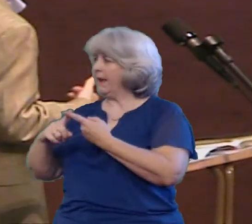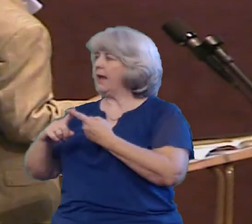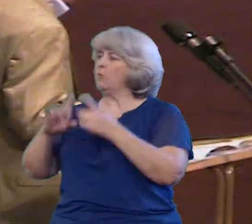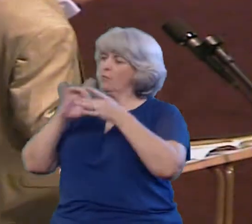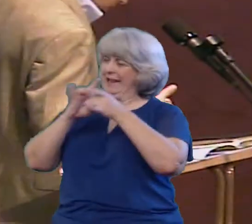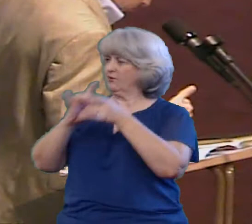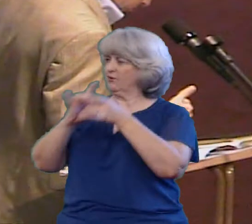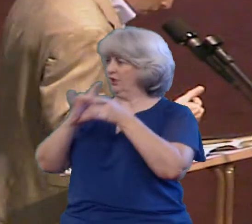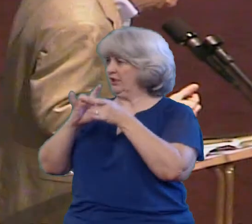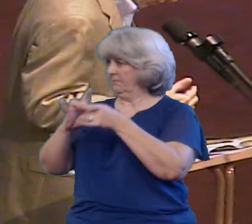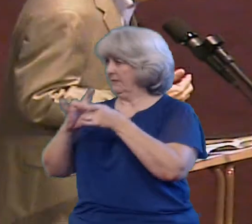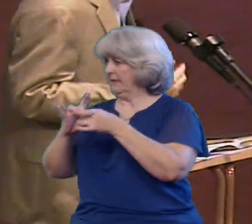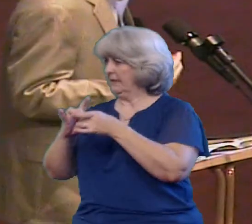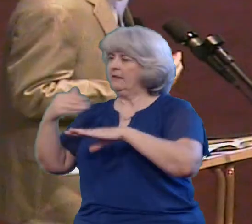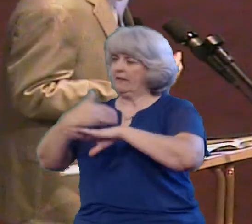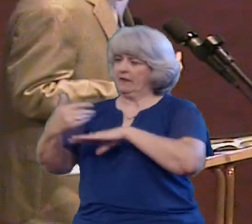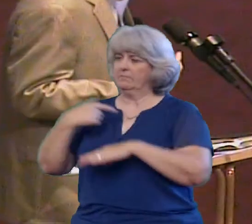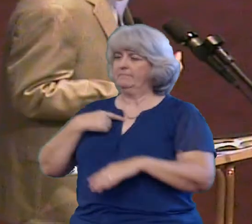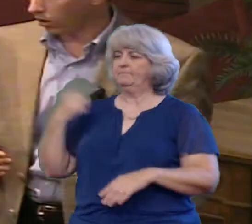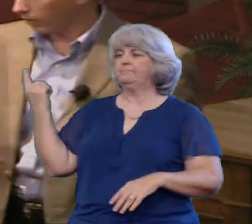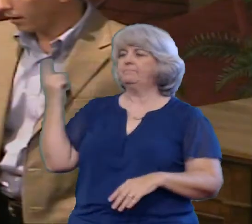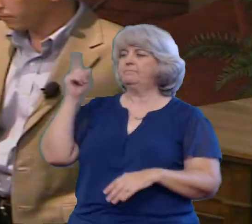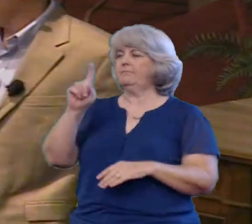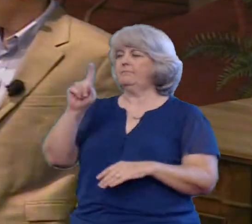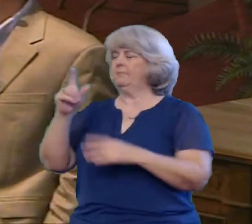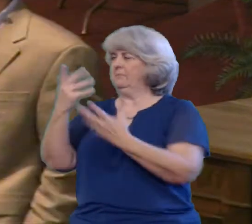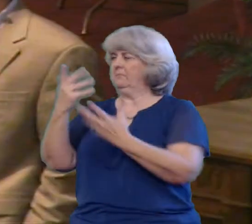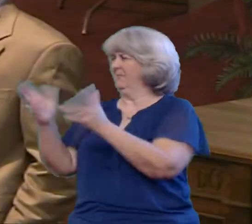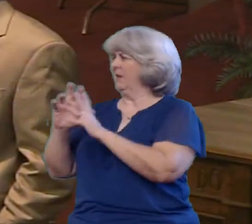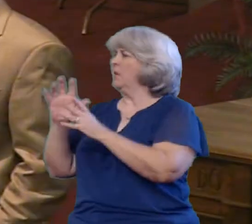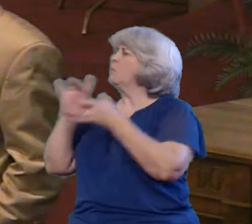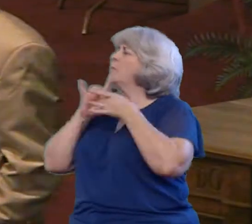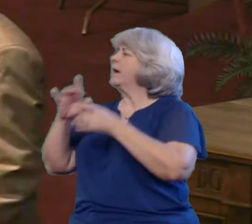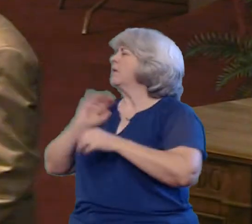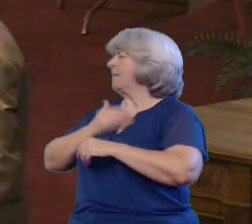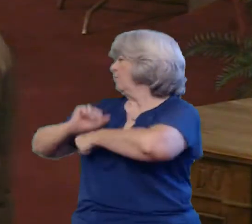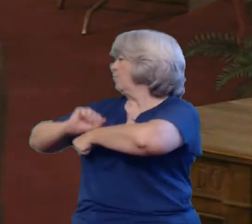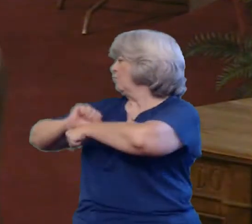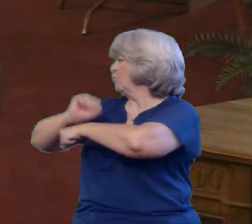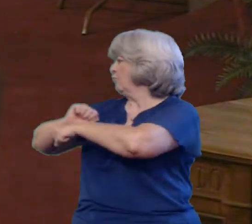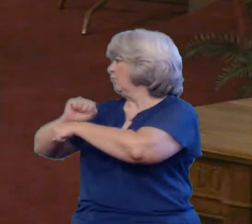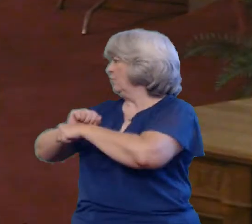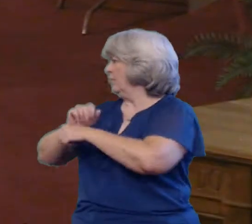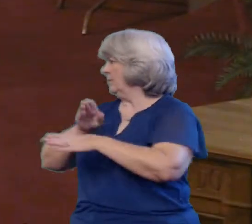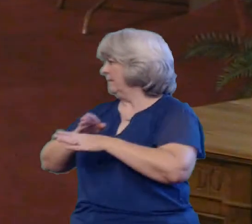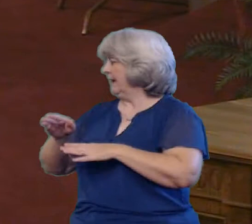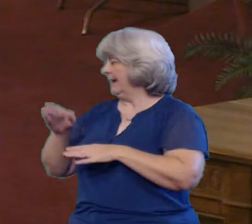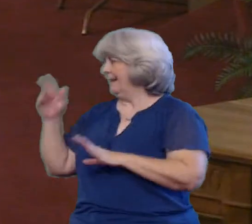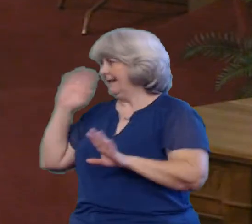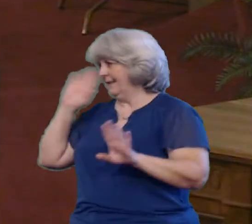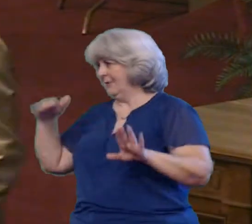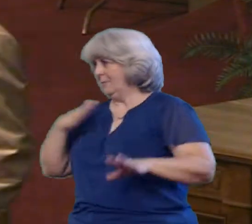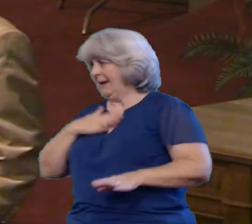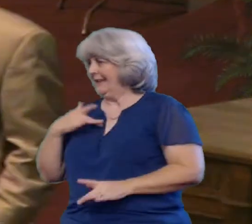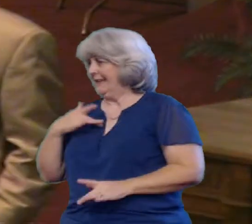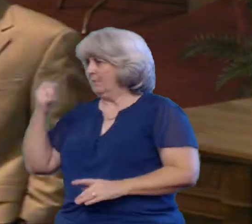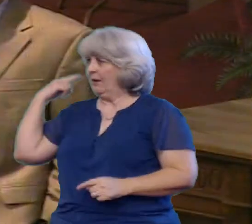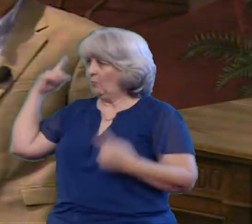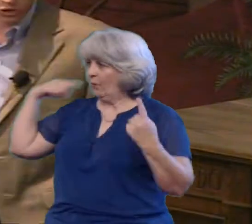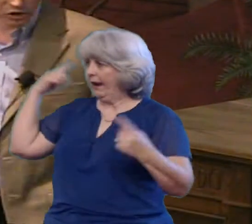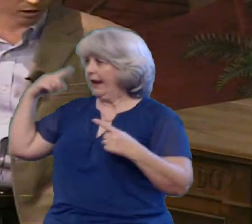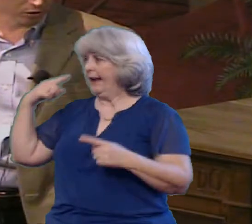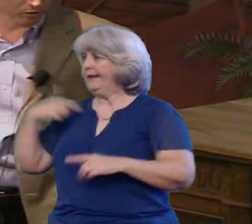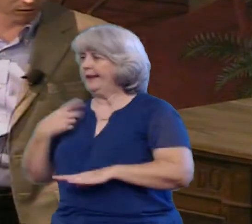front of some of my colleagues And my industry peers and all that Yes, you all know me I'm a little crazy And sometimes I like to jump on